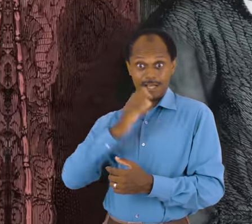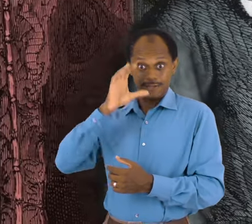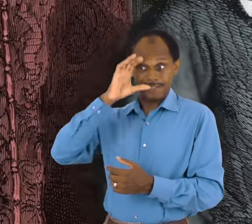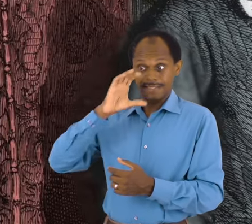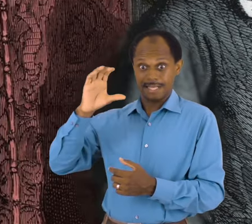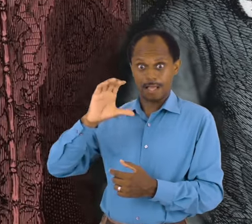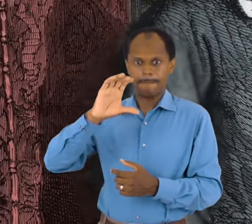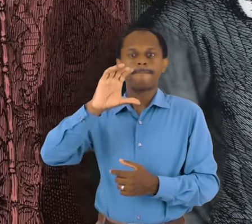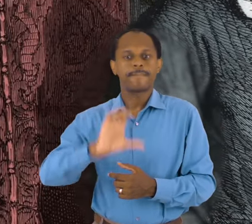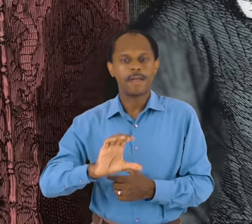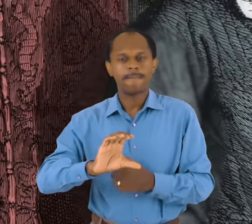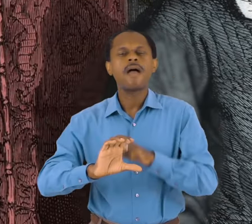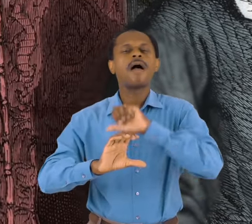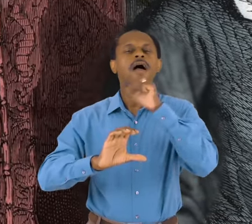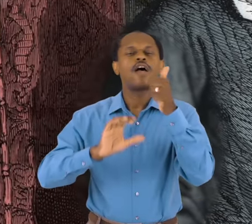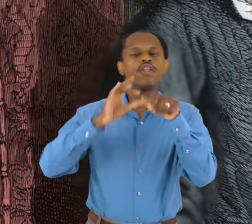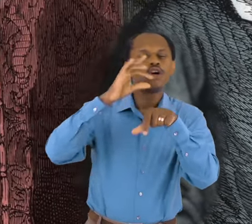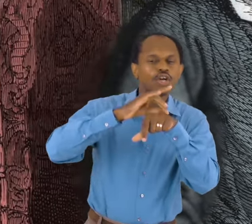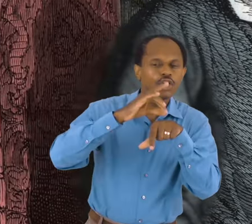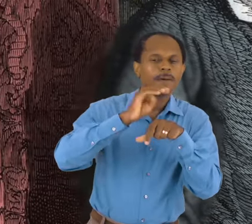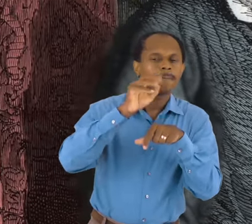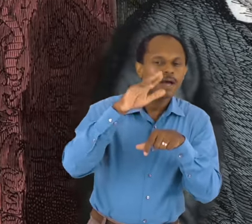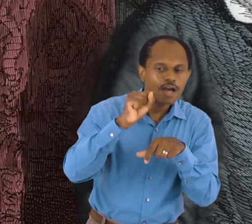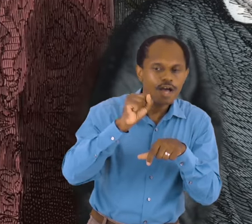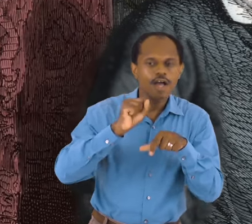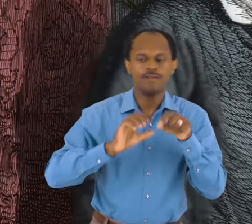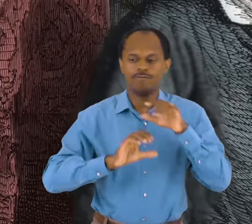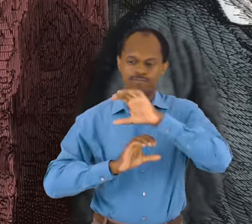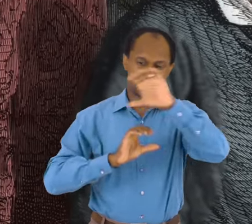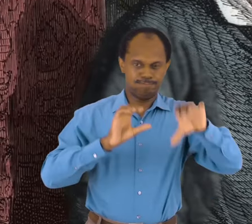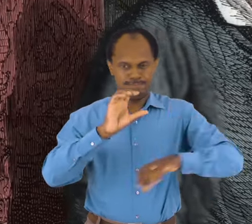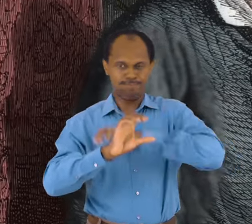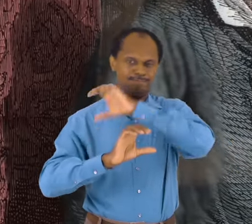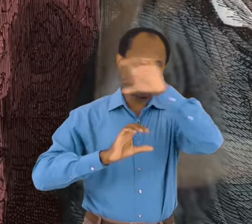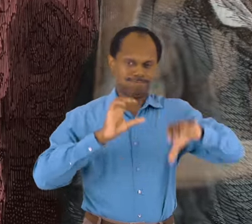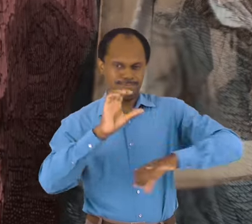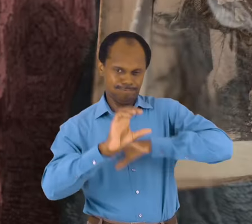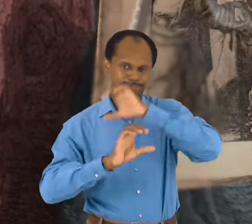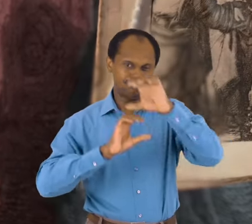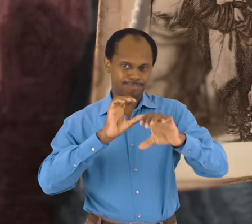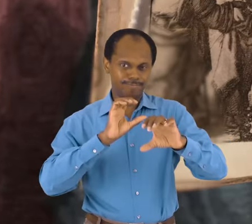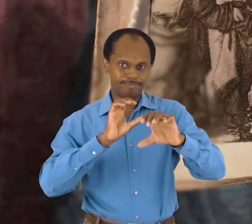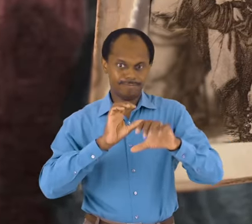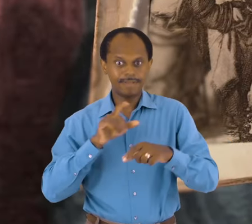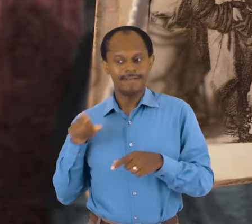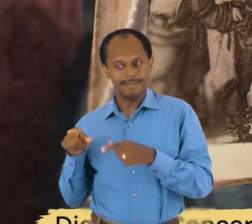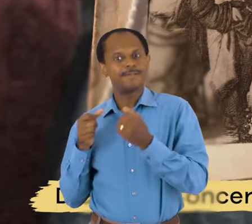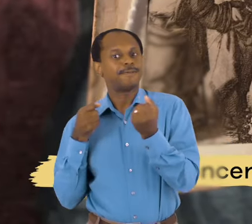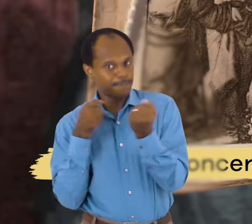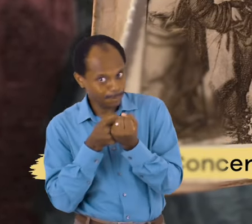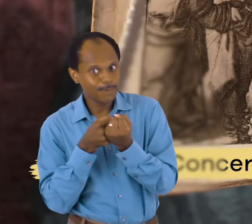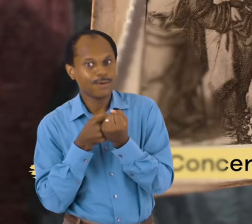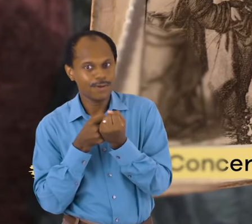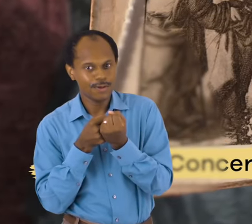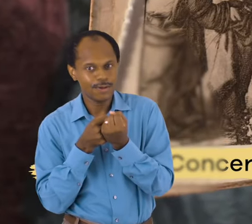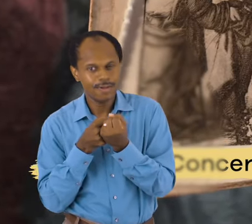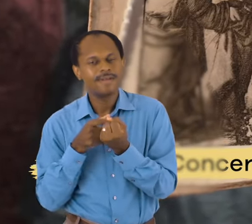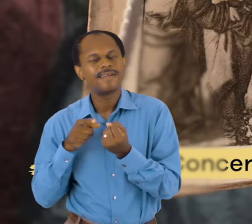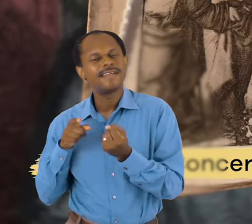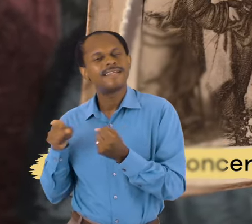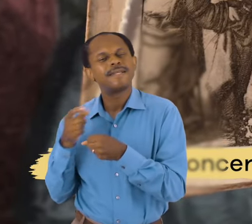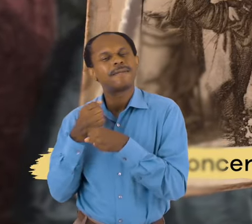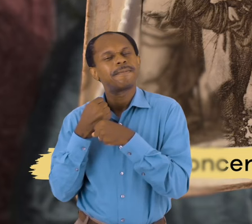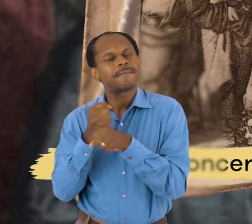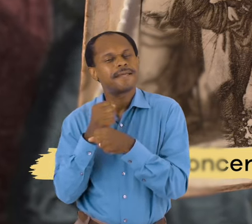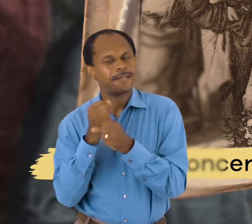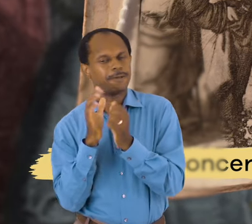and provided evidence to prove this theory. He shared his knowledge in a book called Dialogue